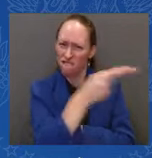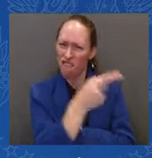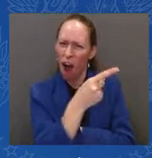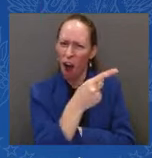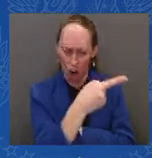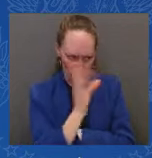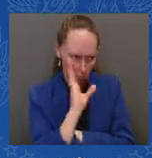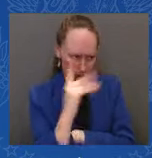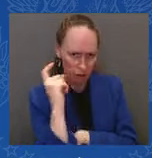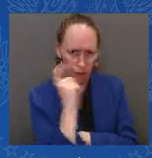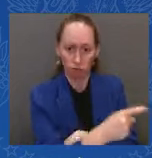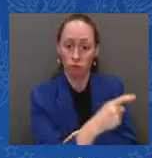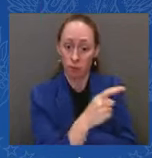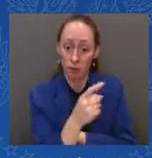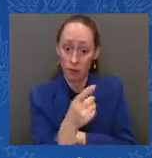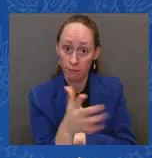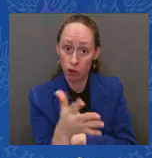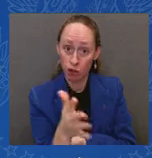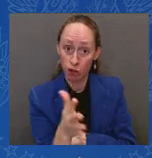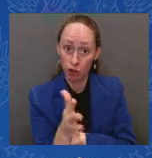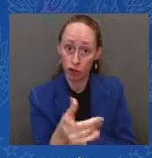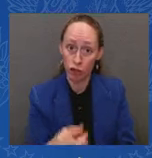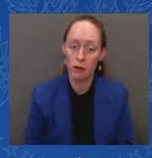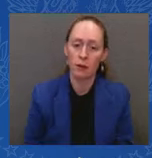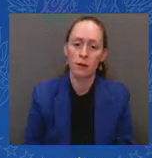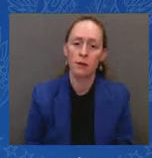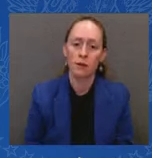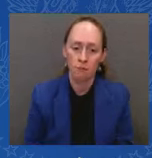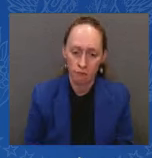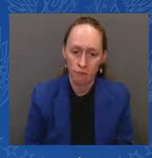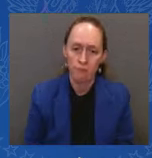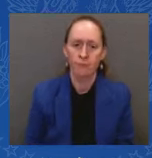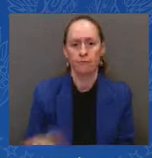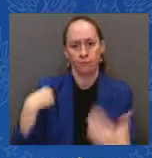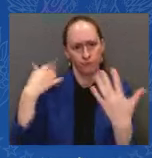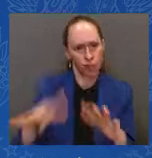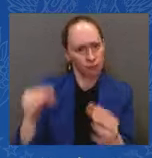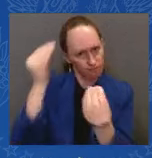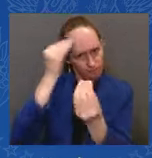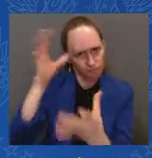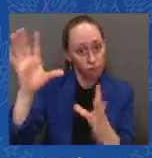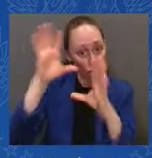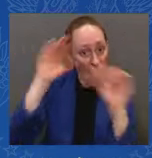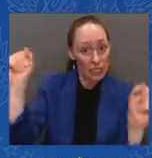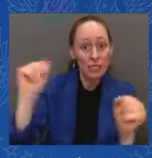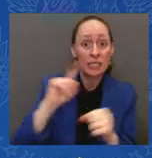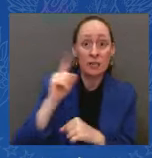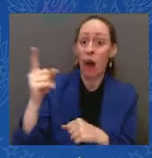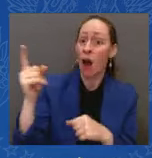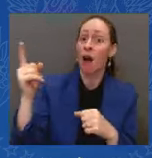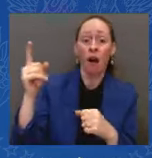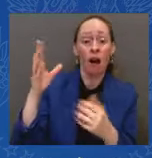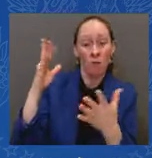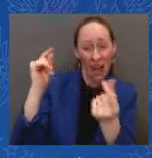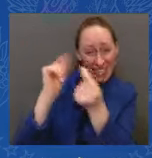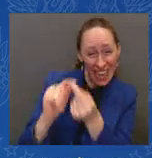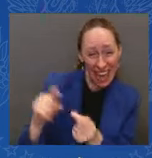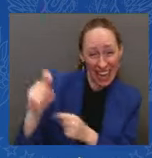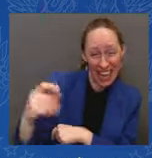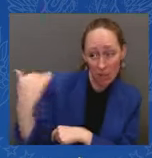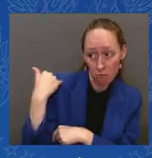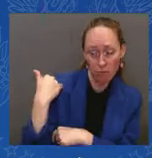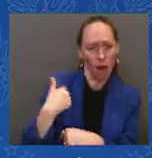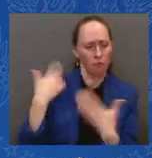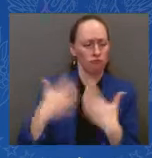and everything he's asked for, we've worked out. The Tell us a little bit more about this speech you're going to give. What